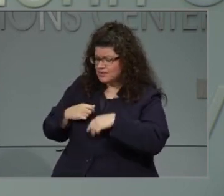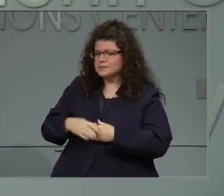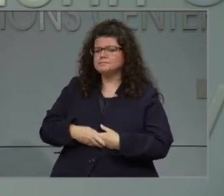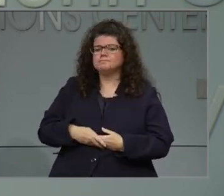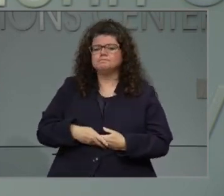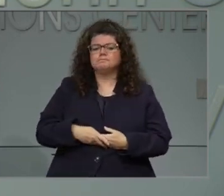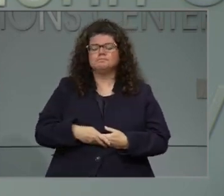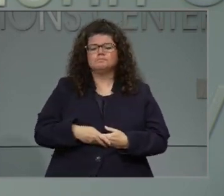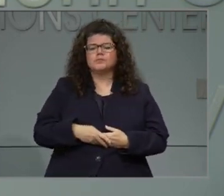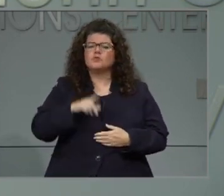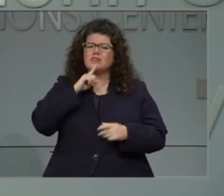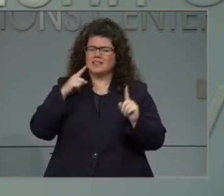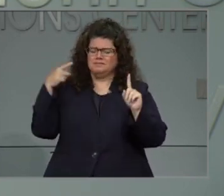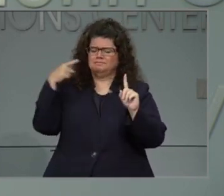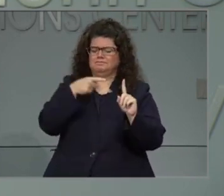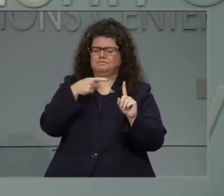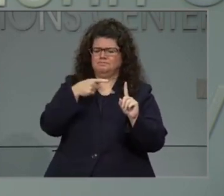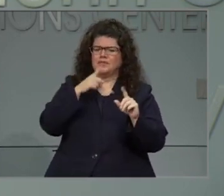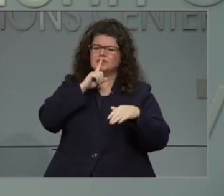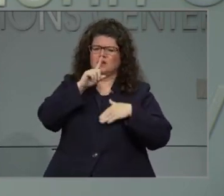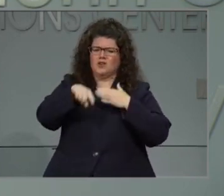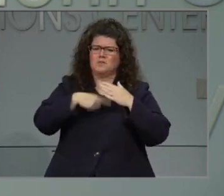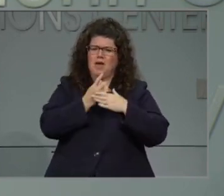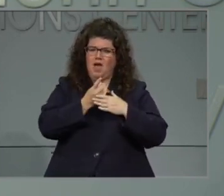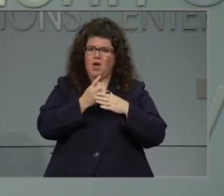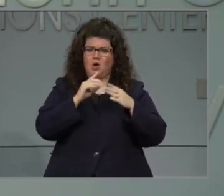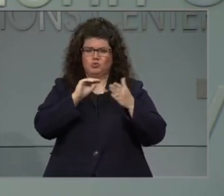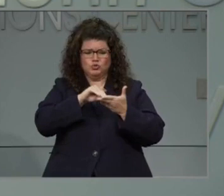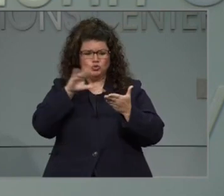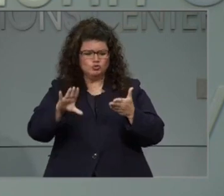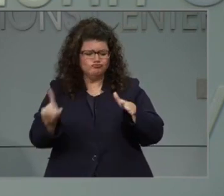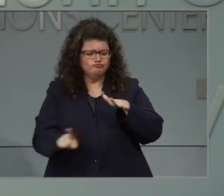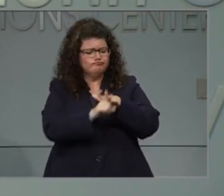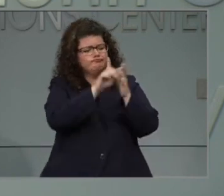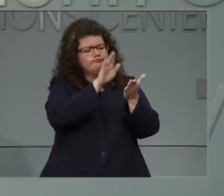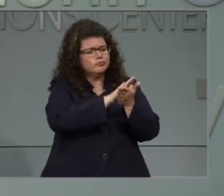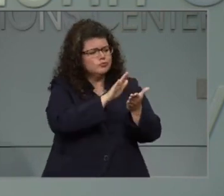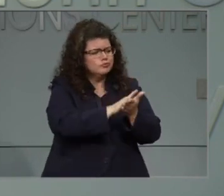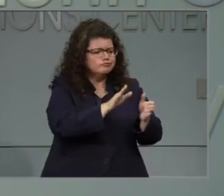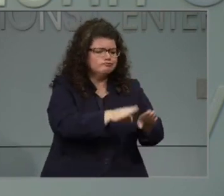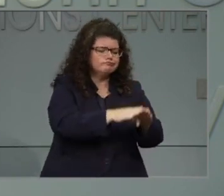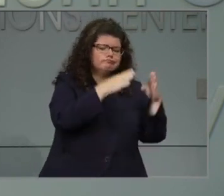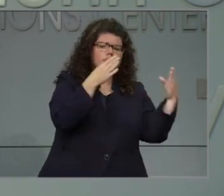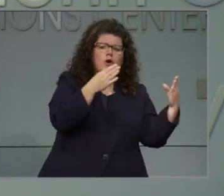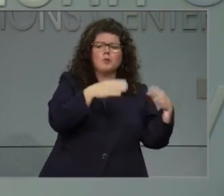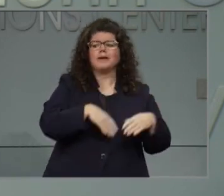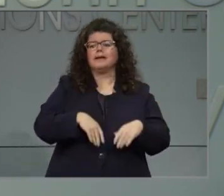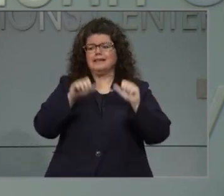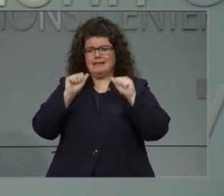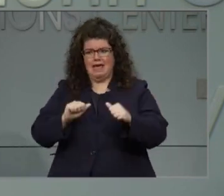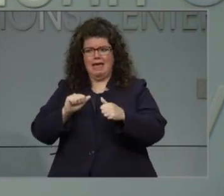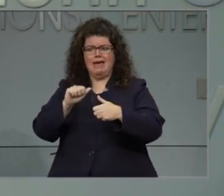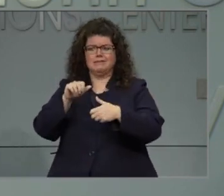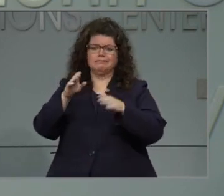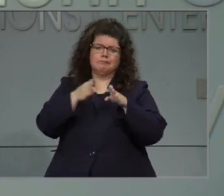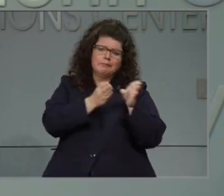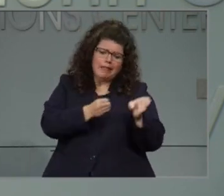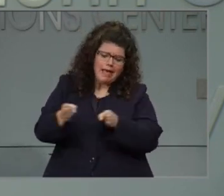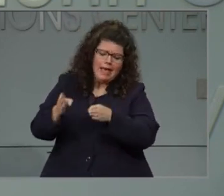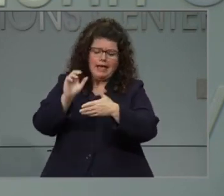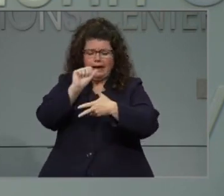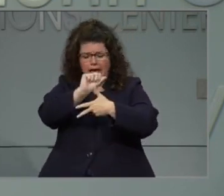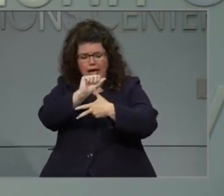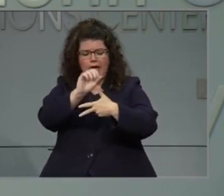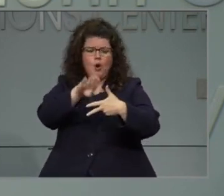really is you've talked about the importance of students being in school. You're now going to or given the option of plan A. You talked about